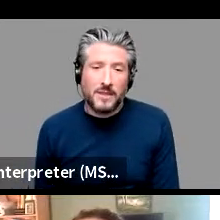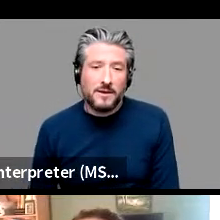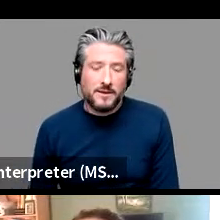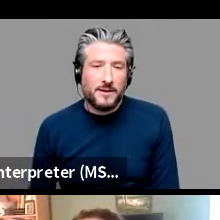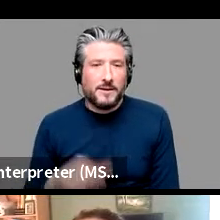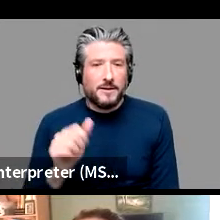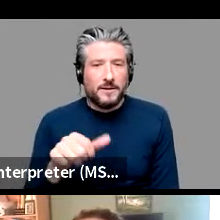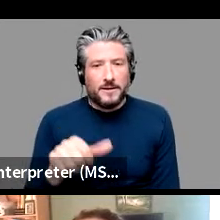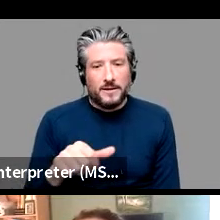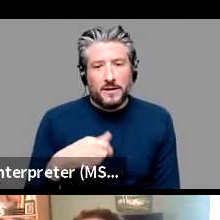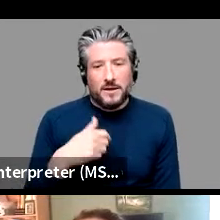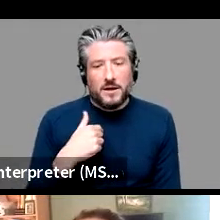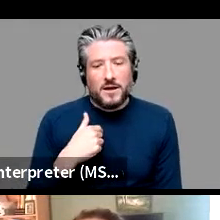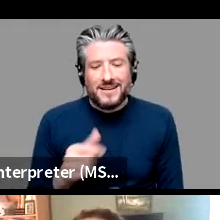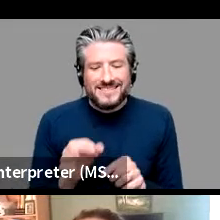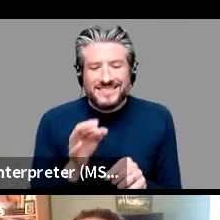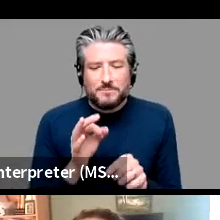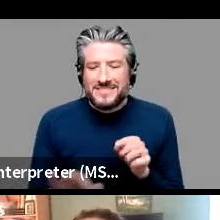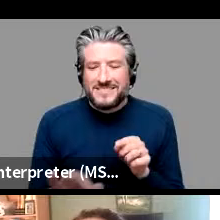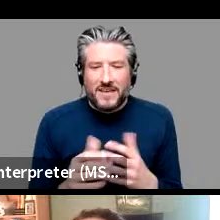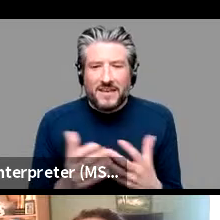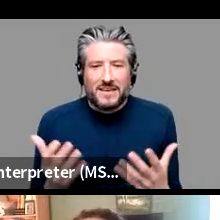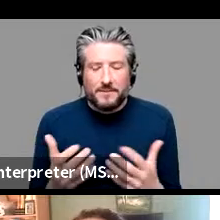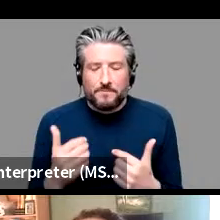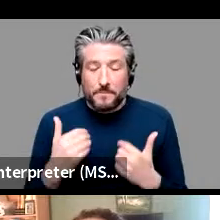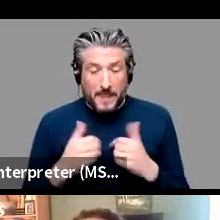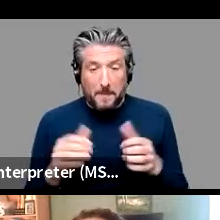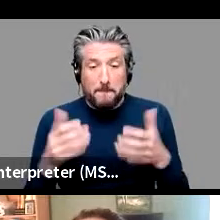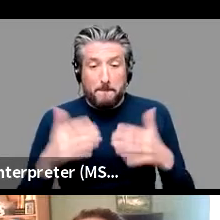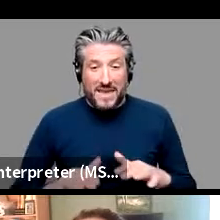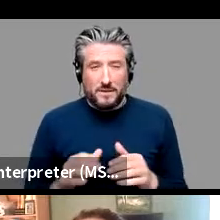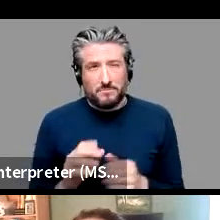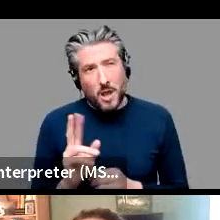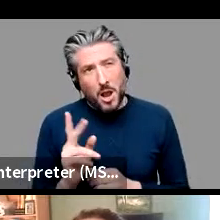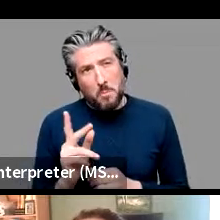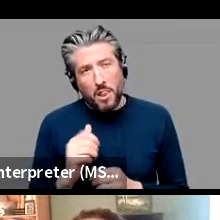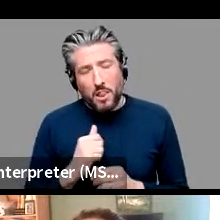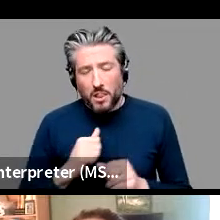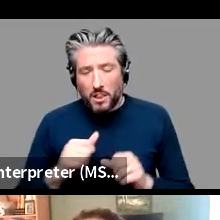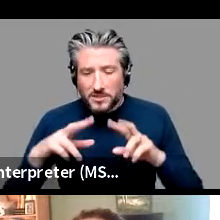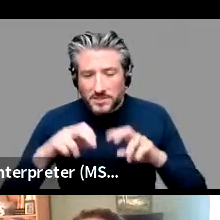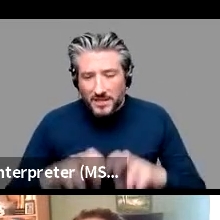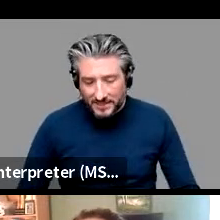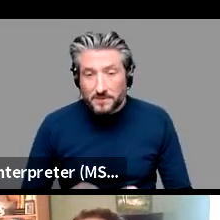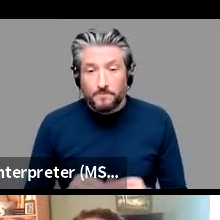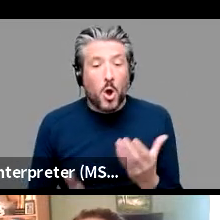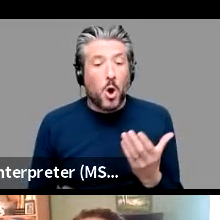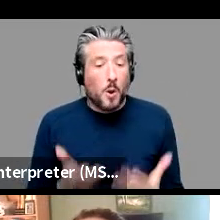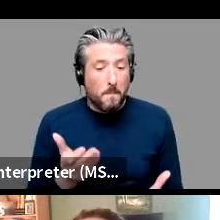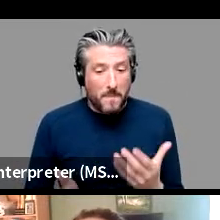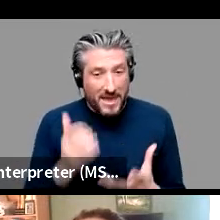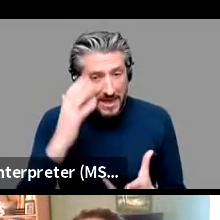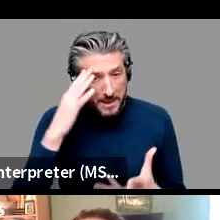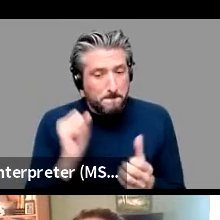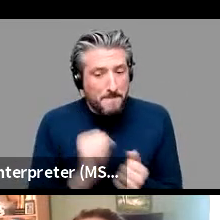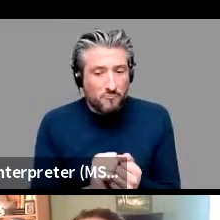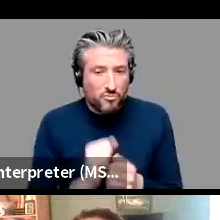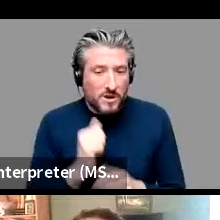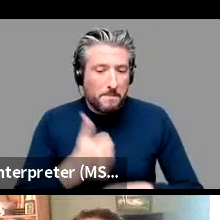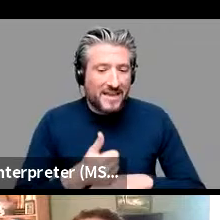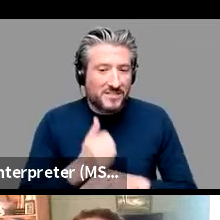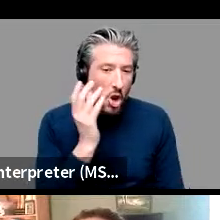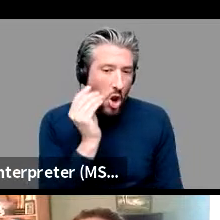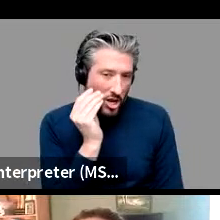specifically we did a couple of studies where we compared memory based learning with the